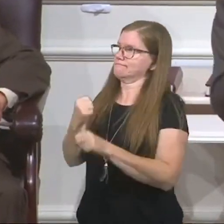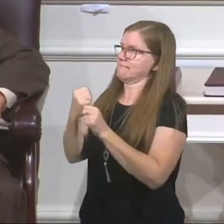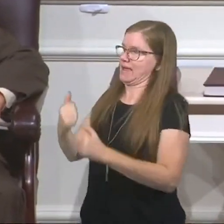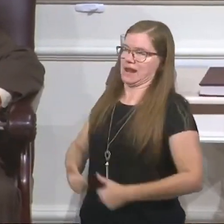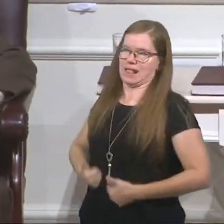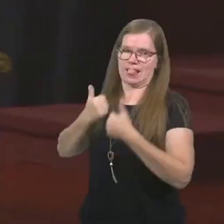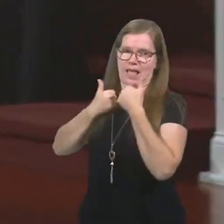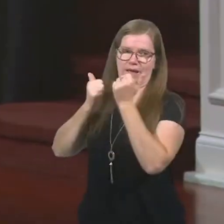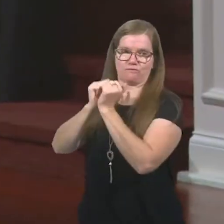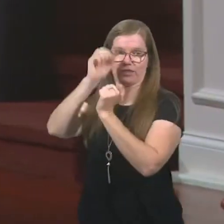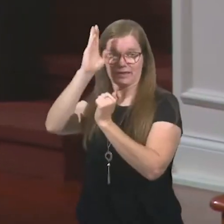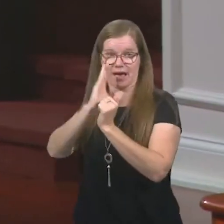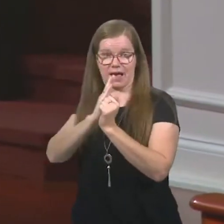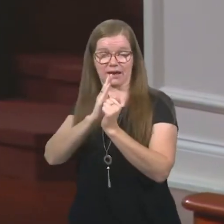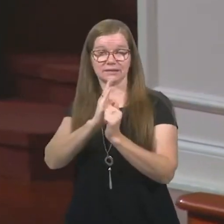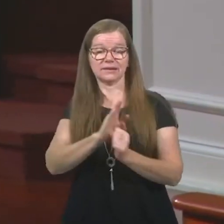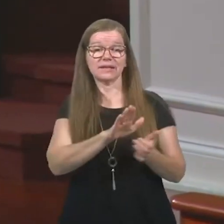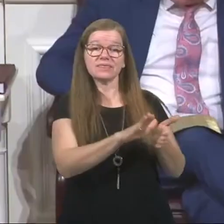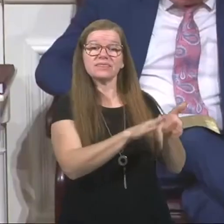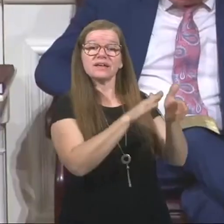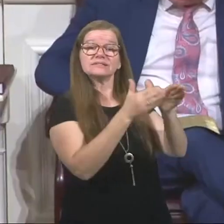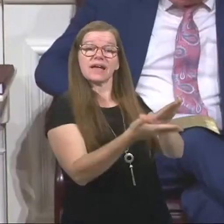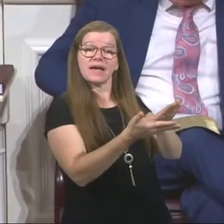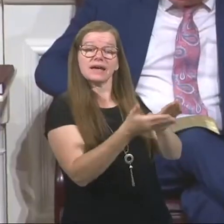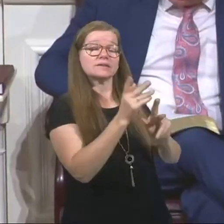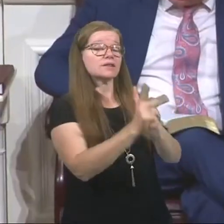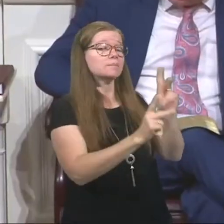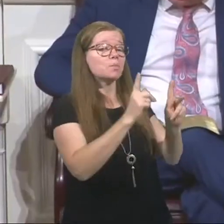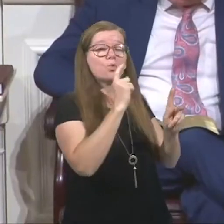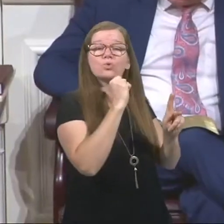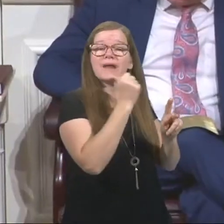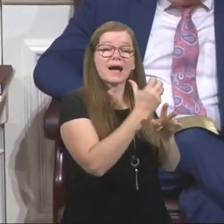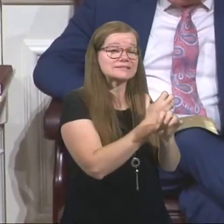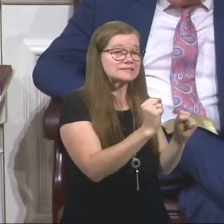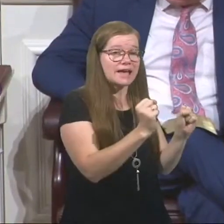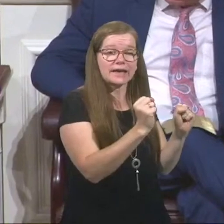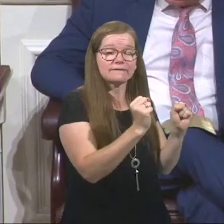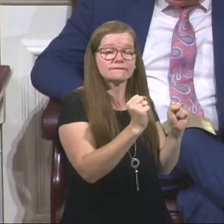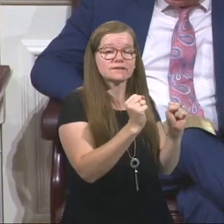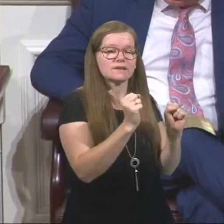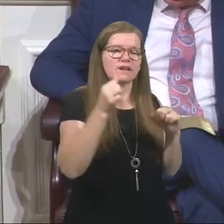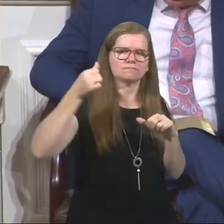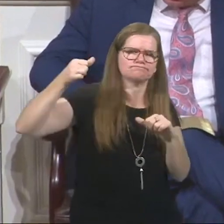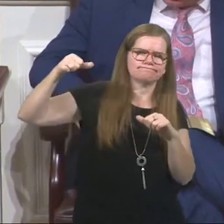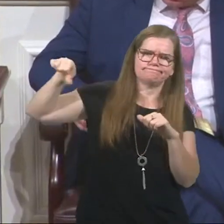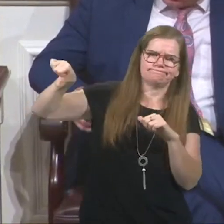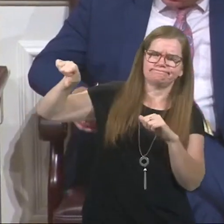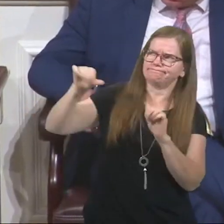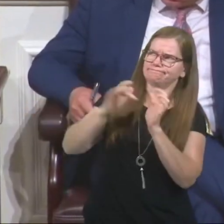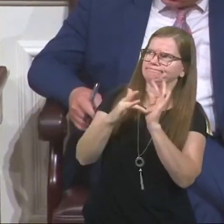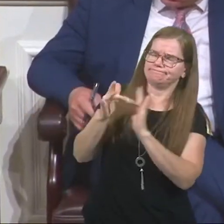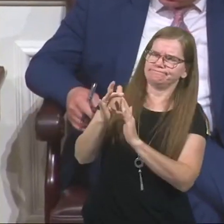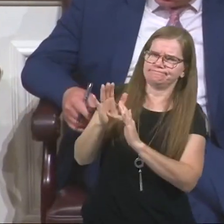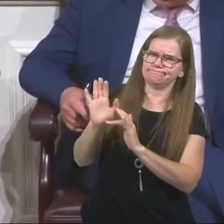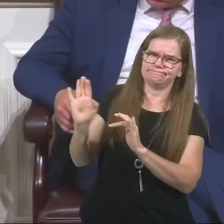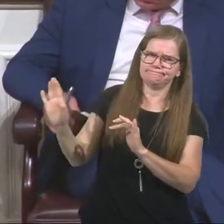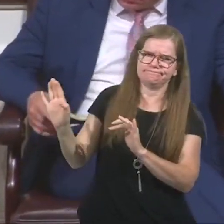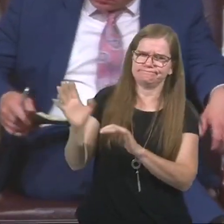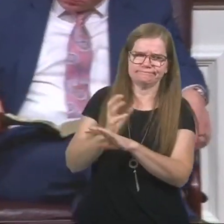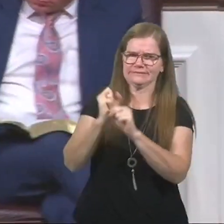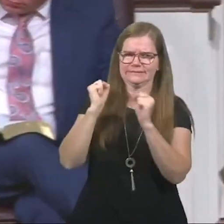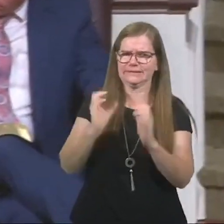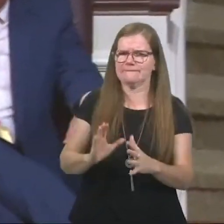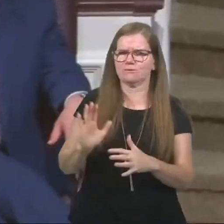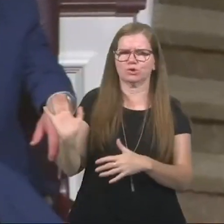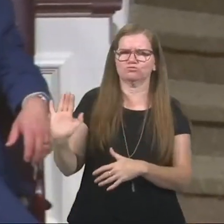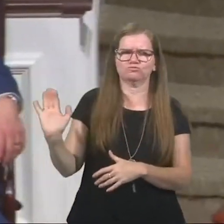The dead are people that are not saved. They have chosen not to receive Jesus as their Savior. They've gone